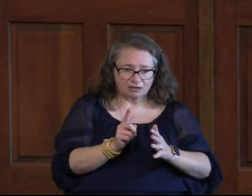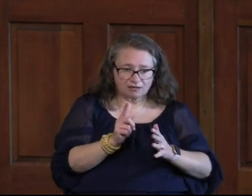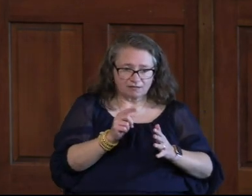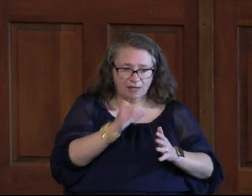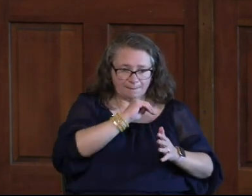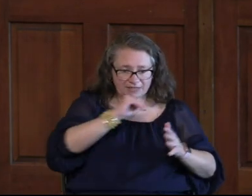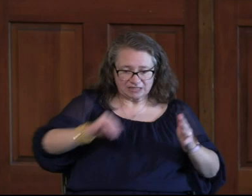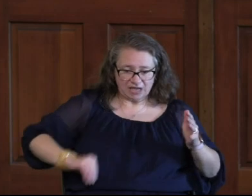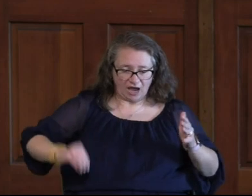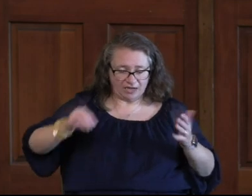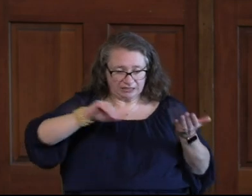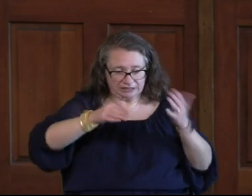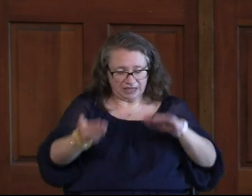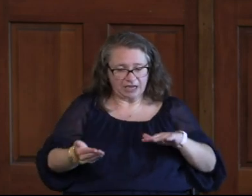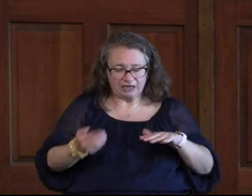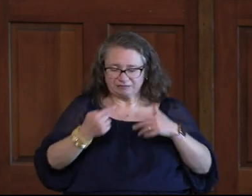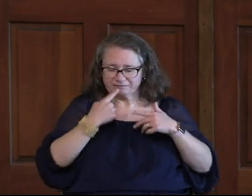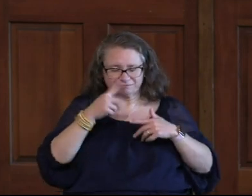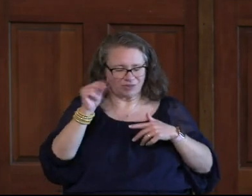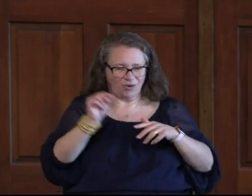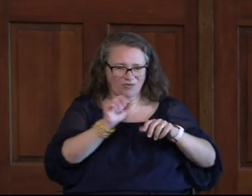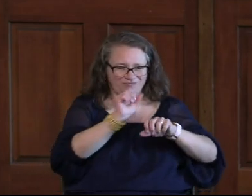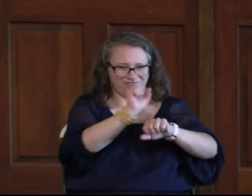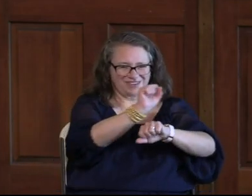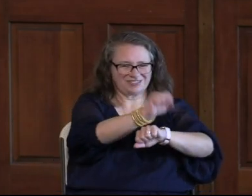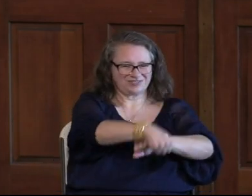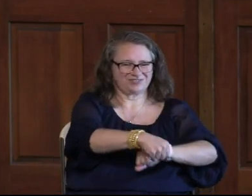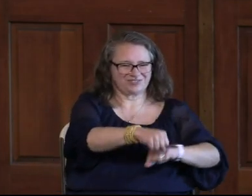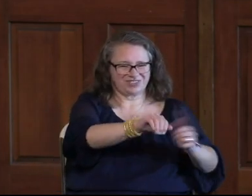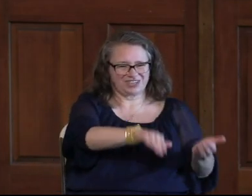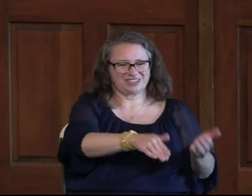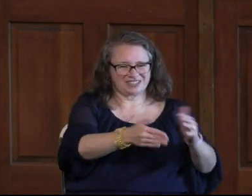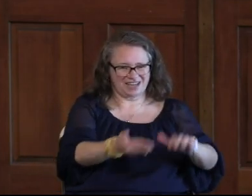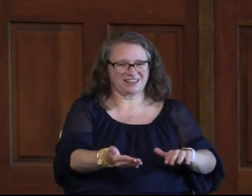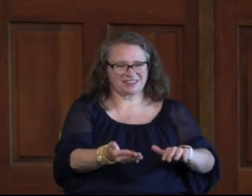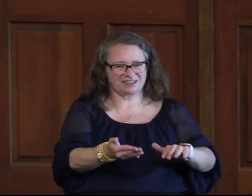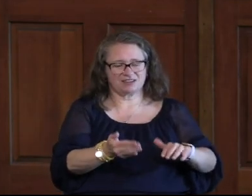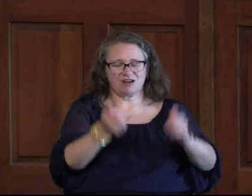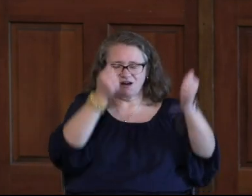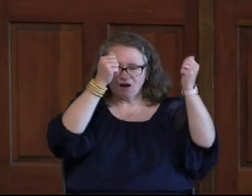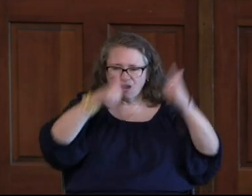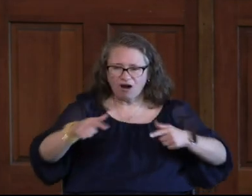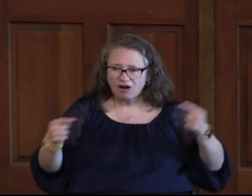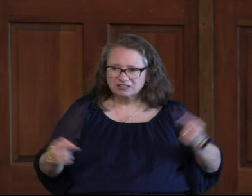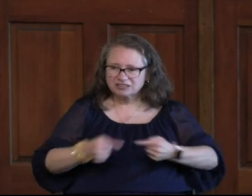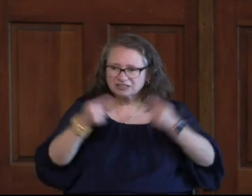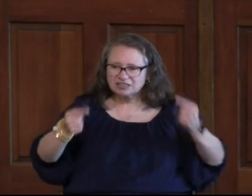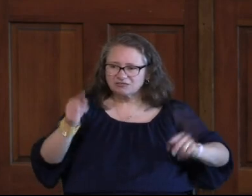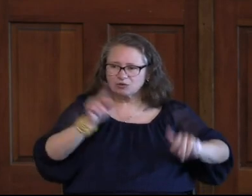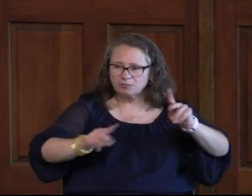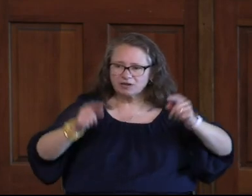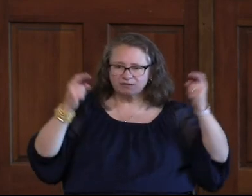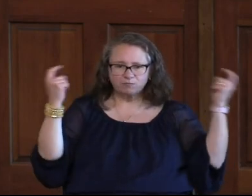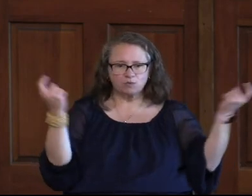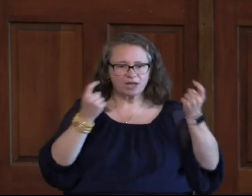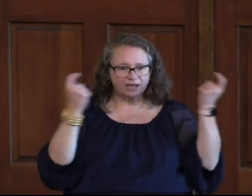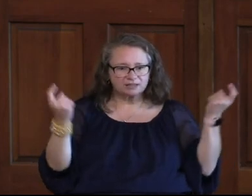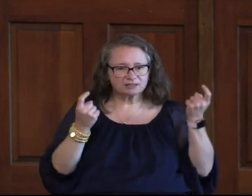Messiah Said I Just Destroyed Death In The Moment Where We Said All Sinful People Win